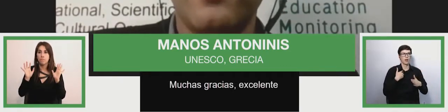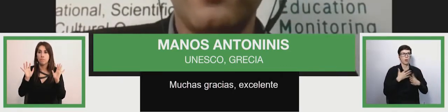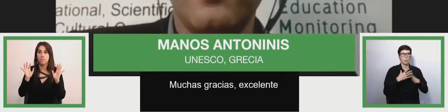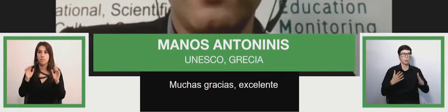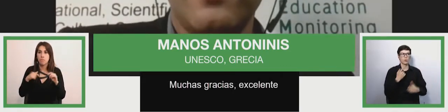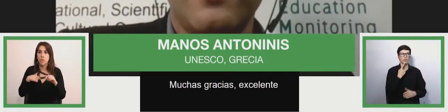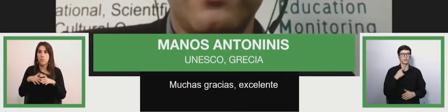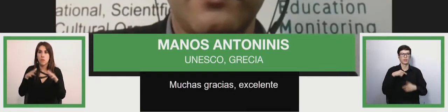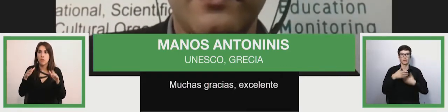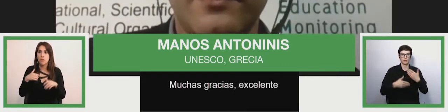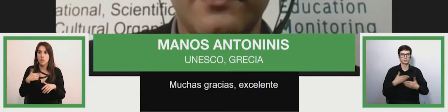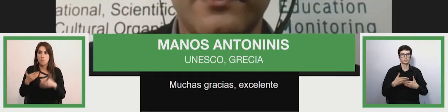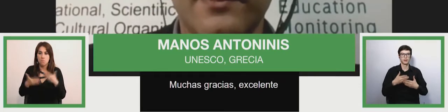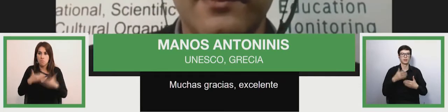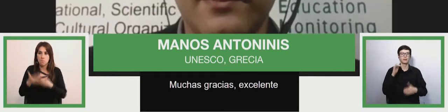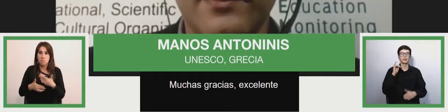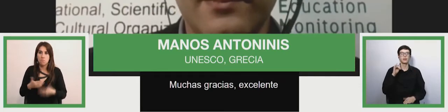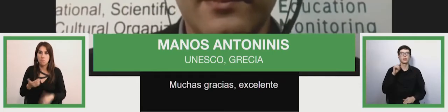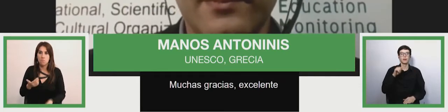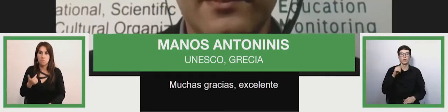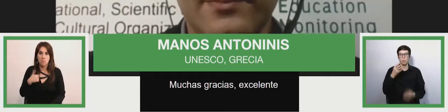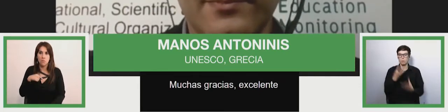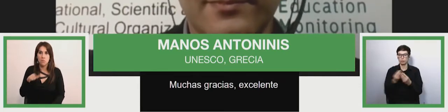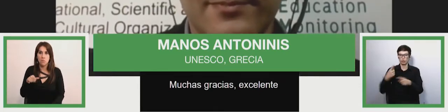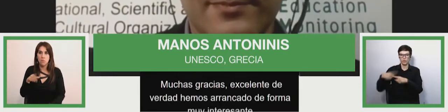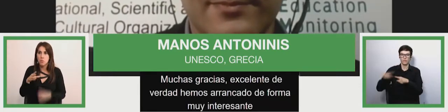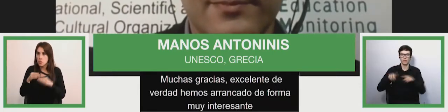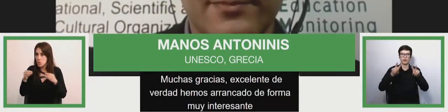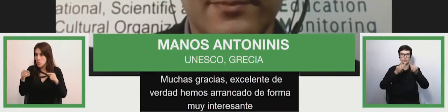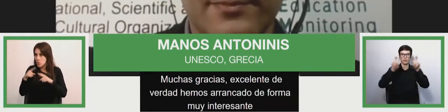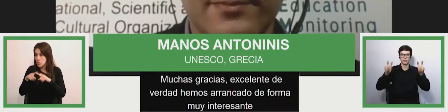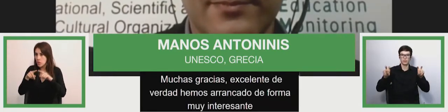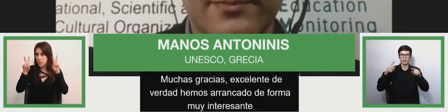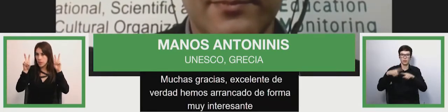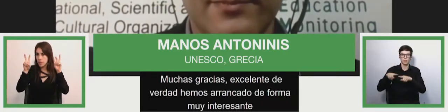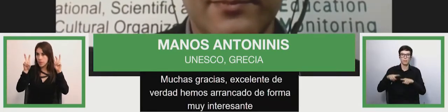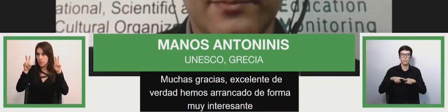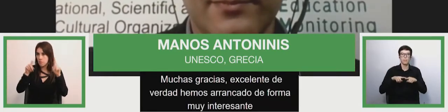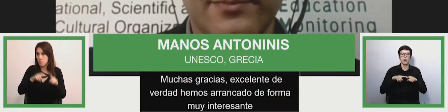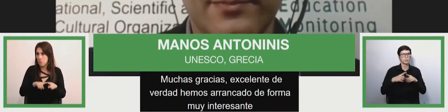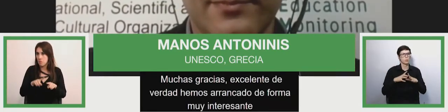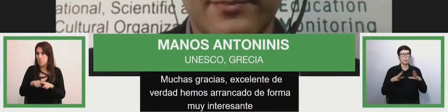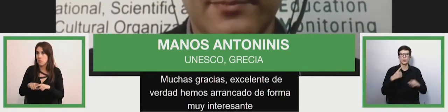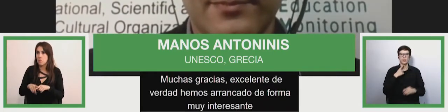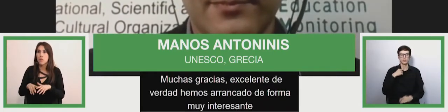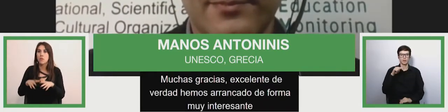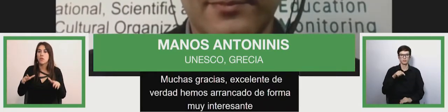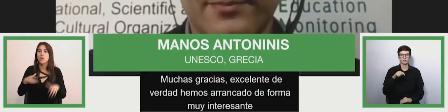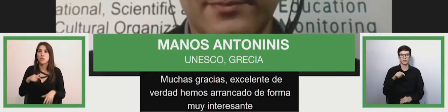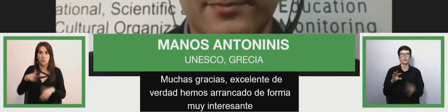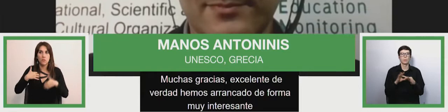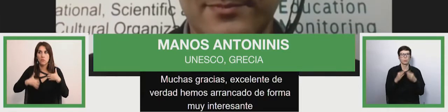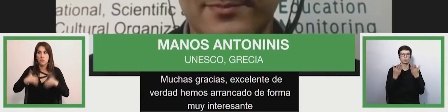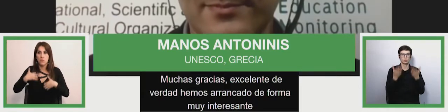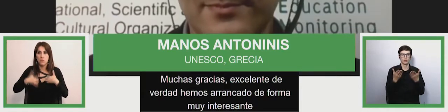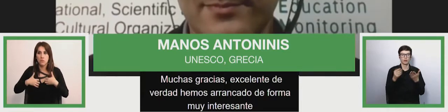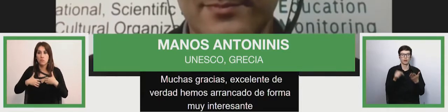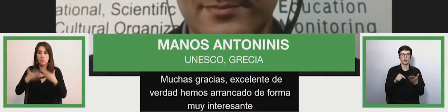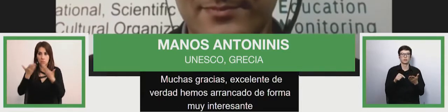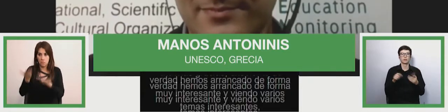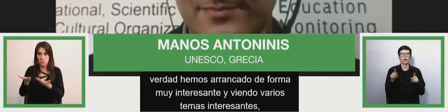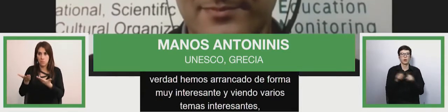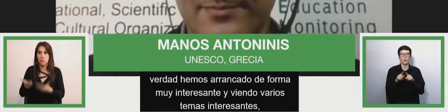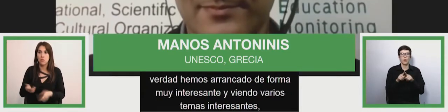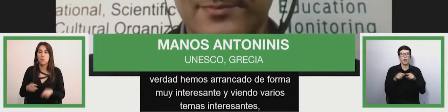are interesting. We have entered into the of the Convention, the article 33, but